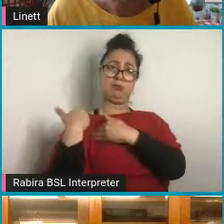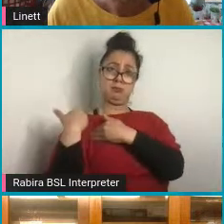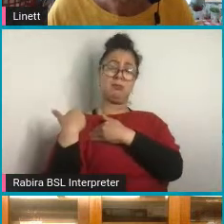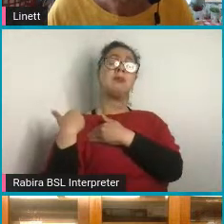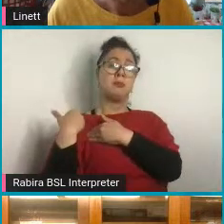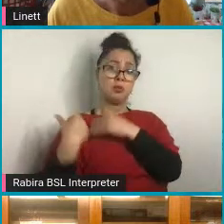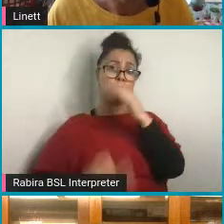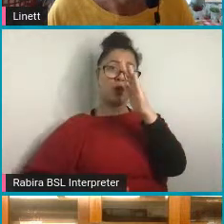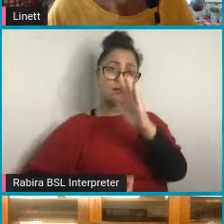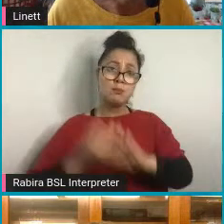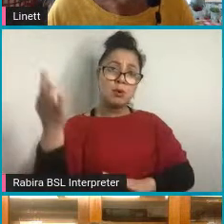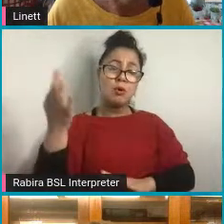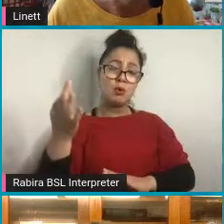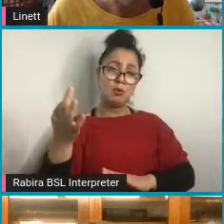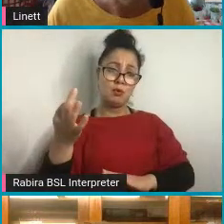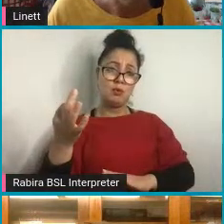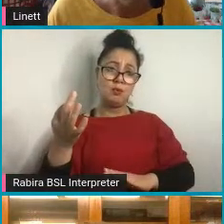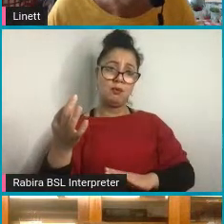I think they've done